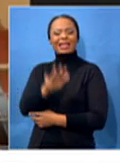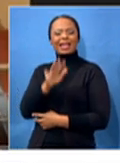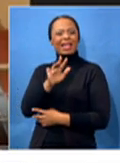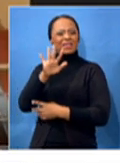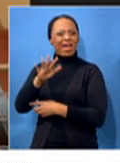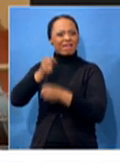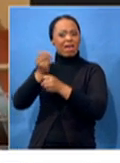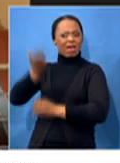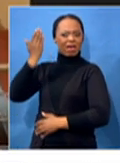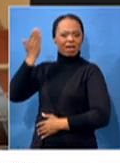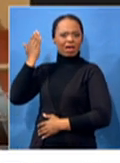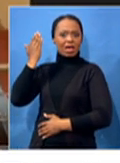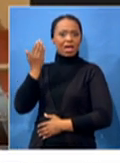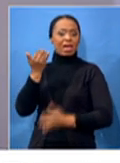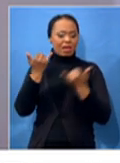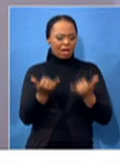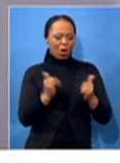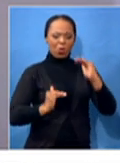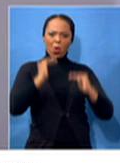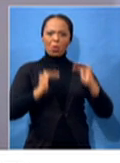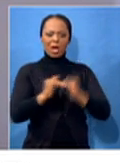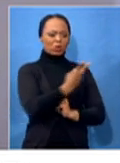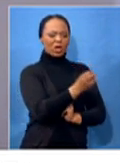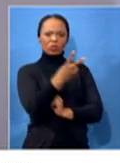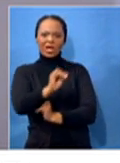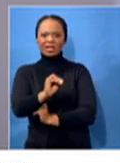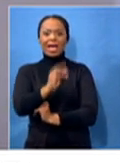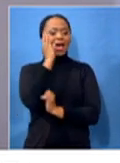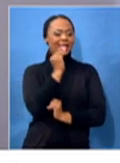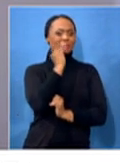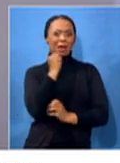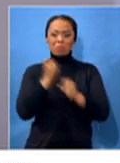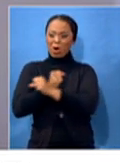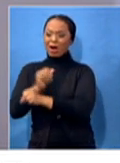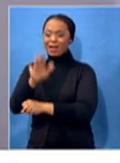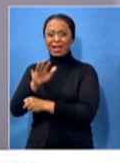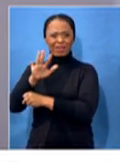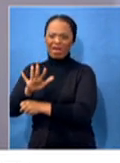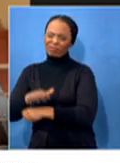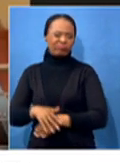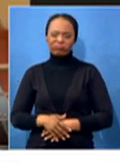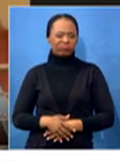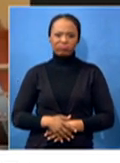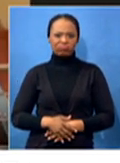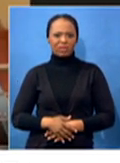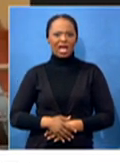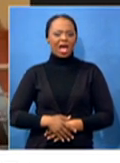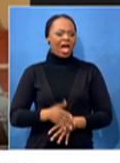2020, we're still experiencing those kind of things. You know, we're still experiencing